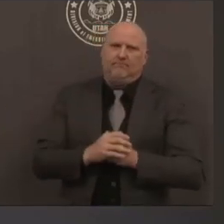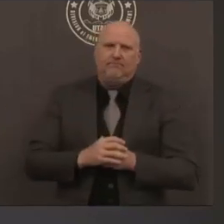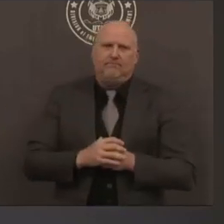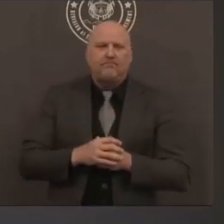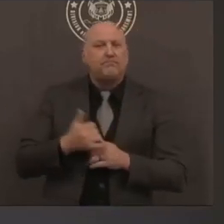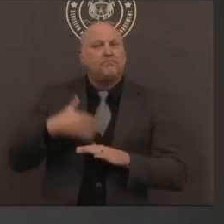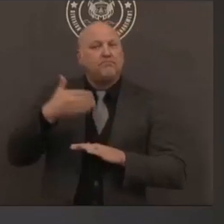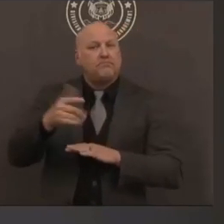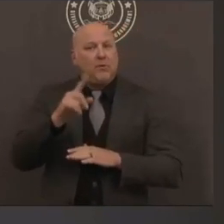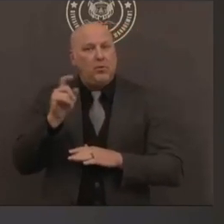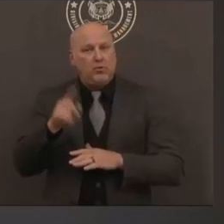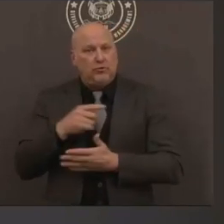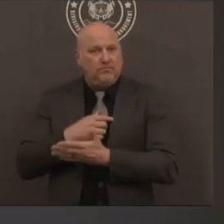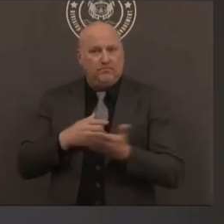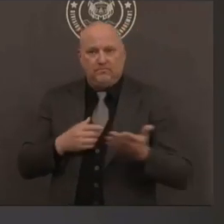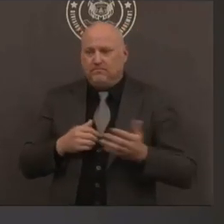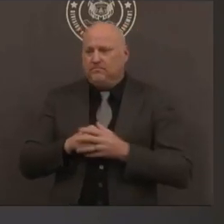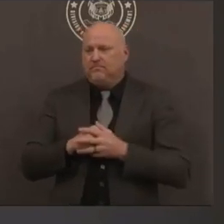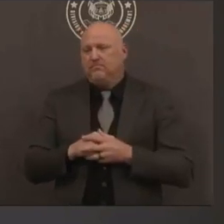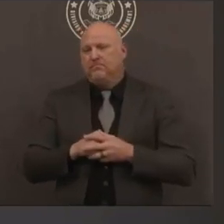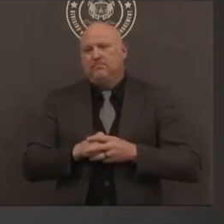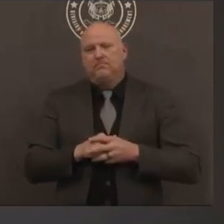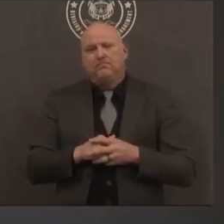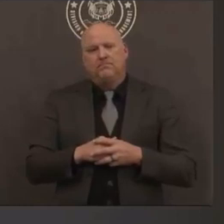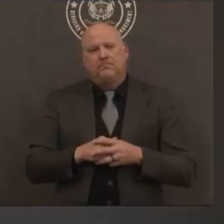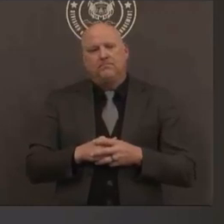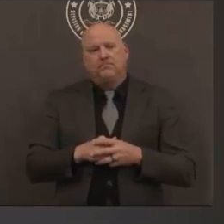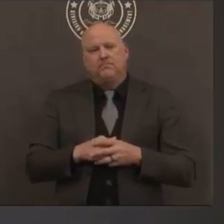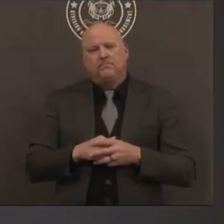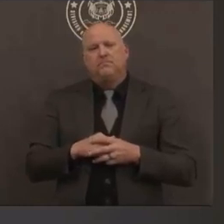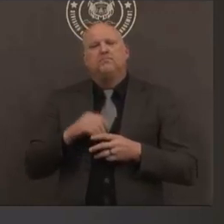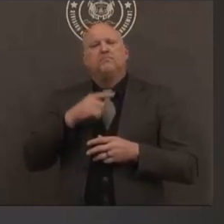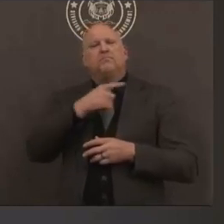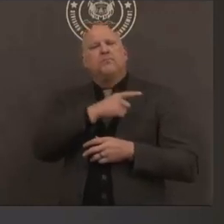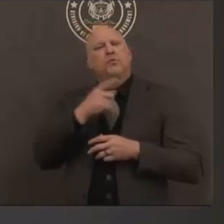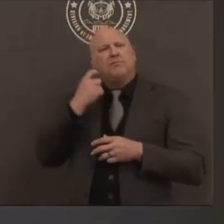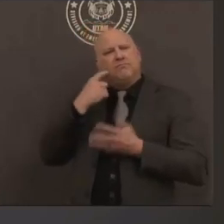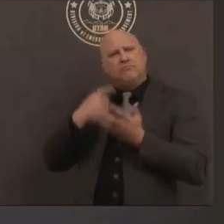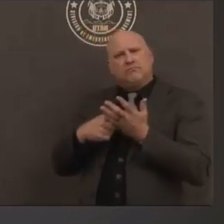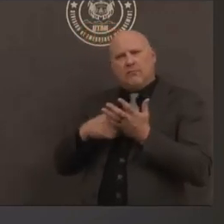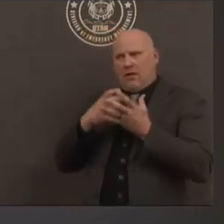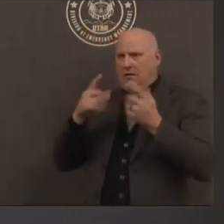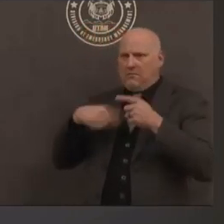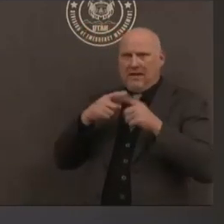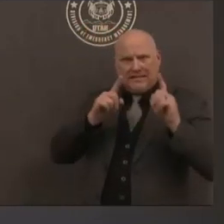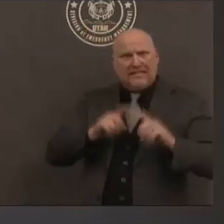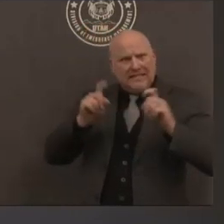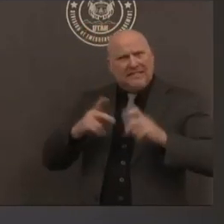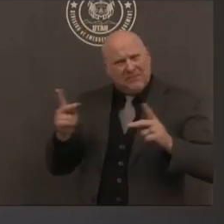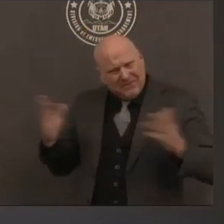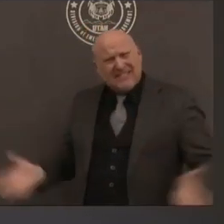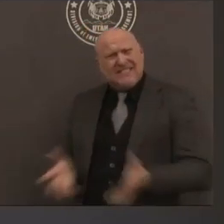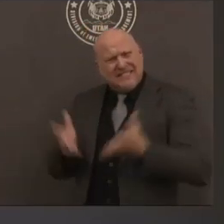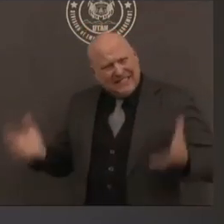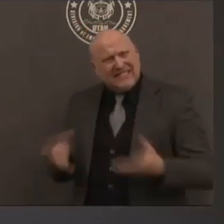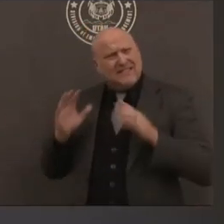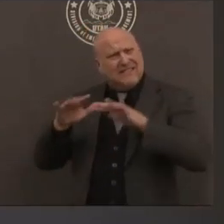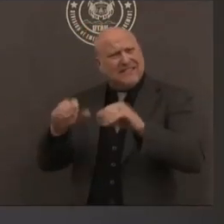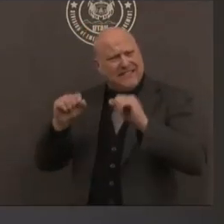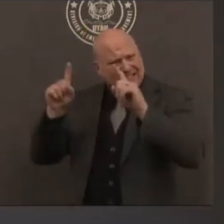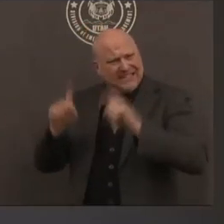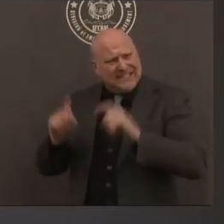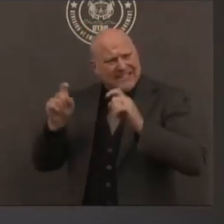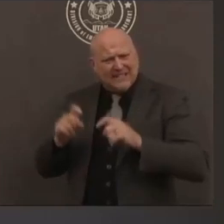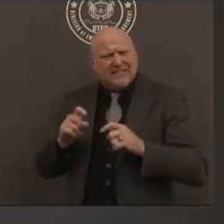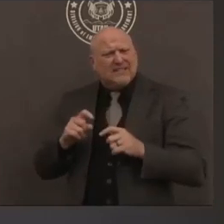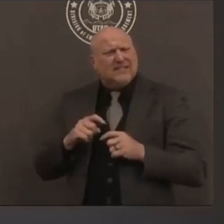thank you dr nun two questions um first you talked a lot about testing this week and trying to get more people tested overall how would you say the state feels about where